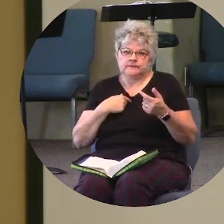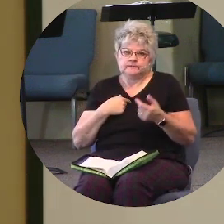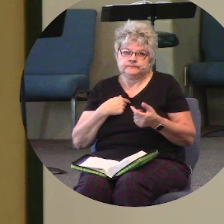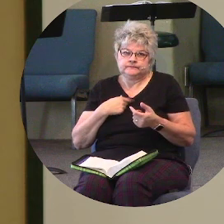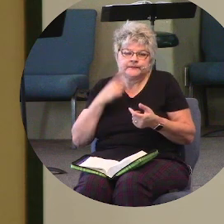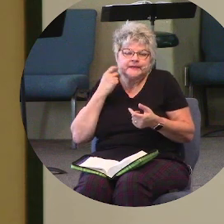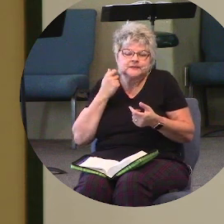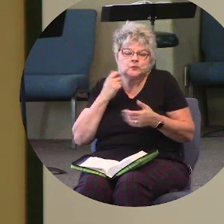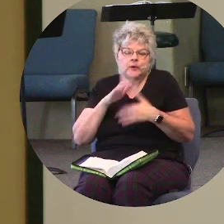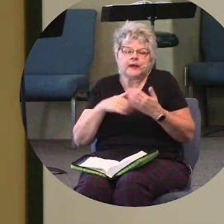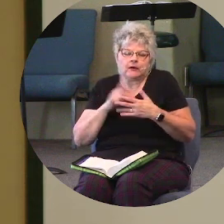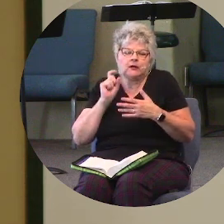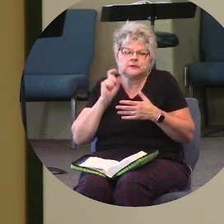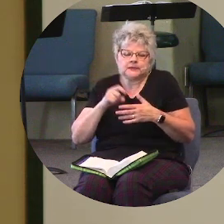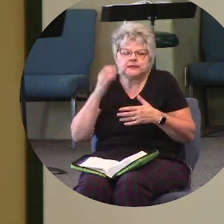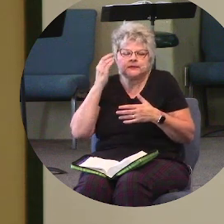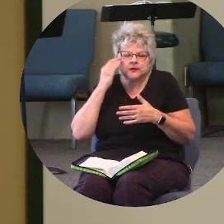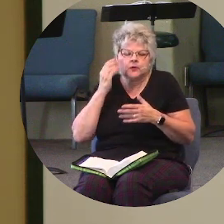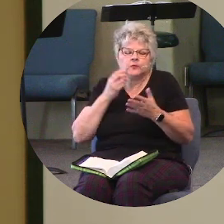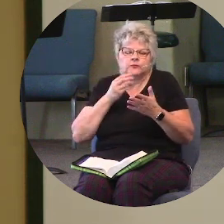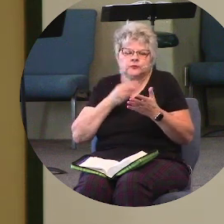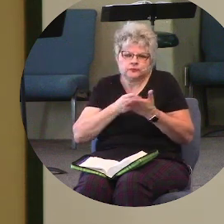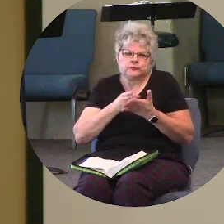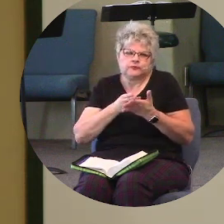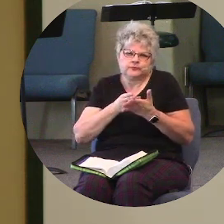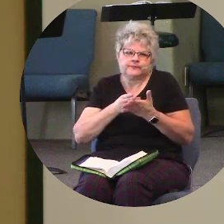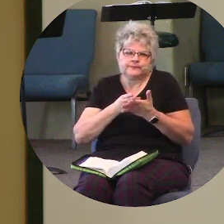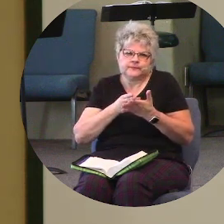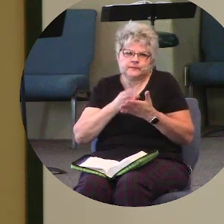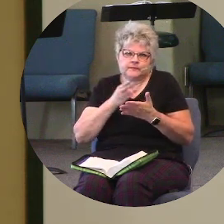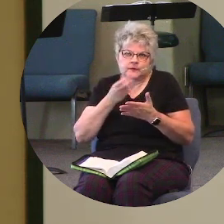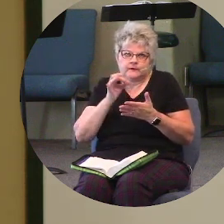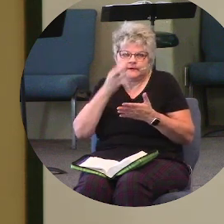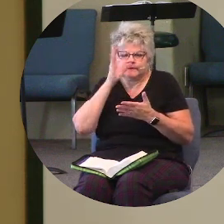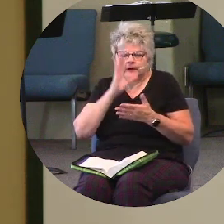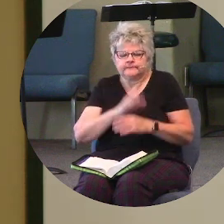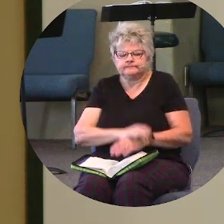Because we all need to know the truth of God.